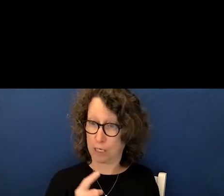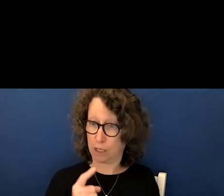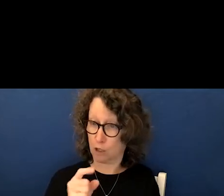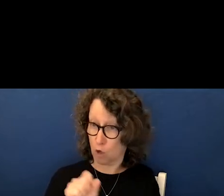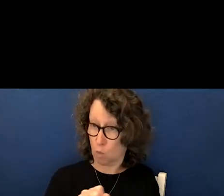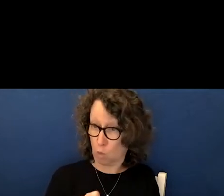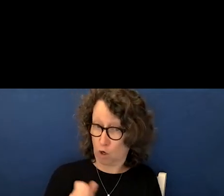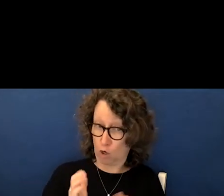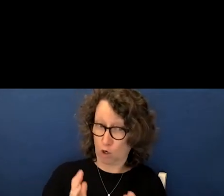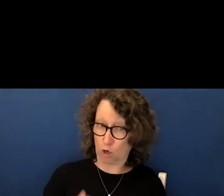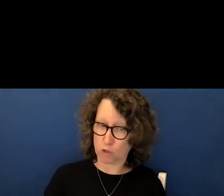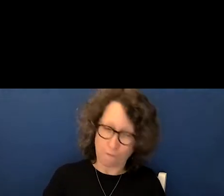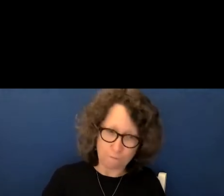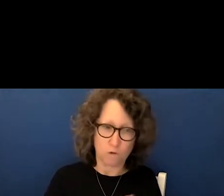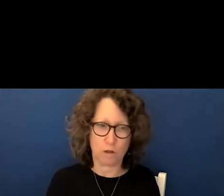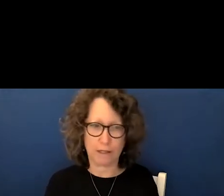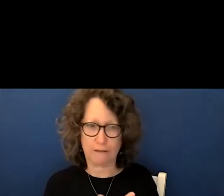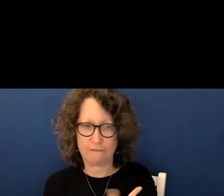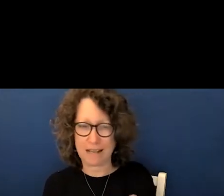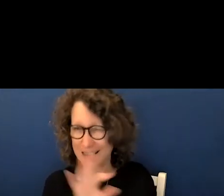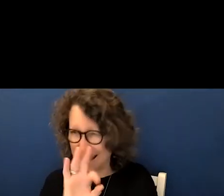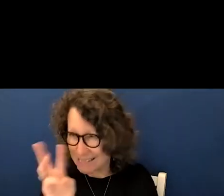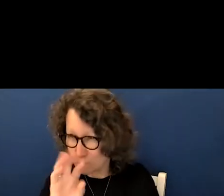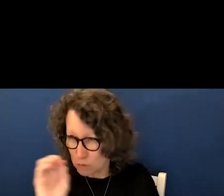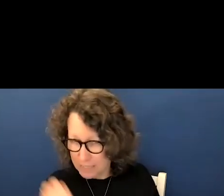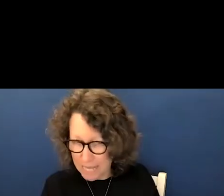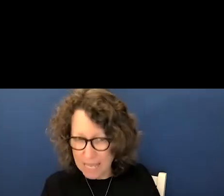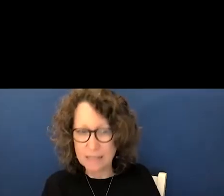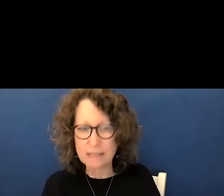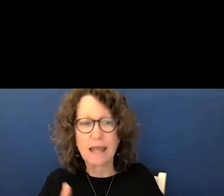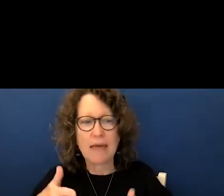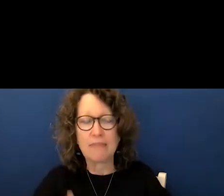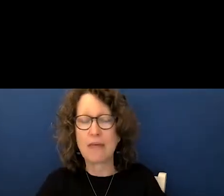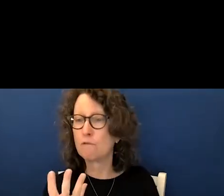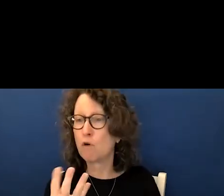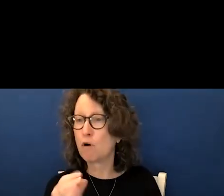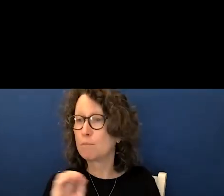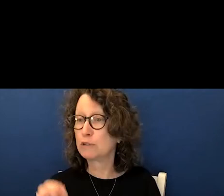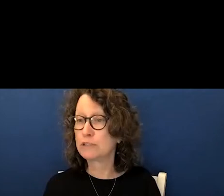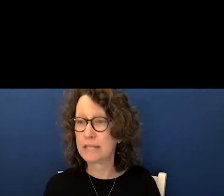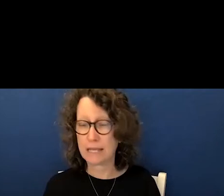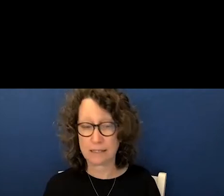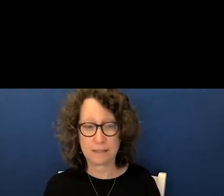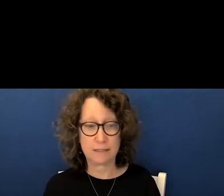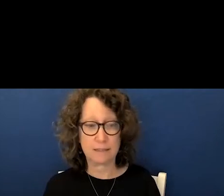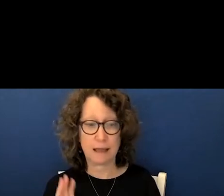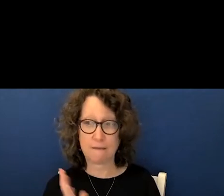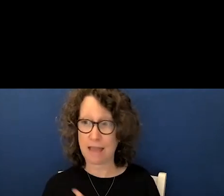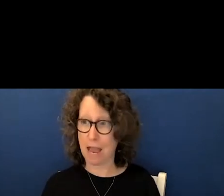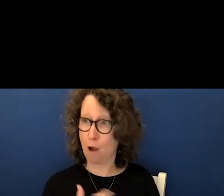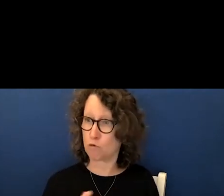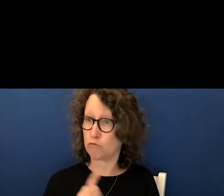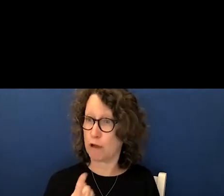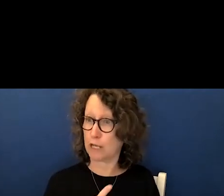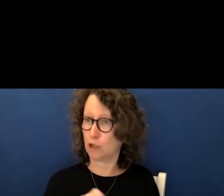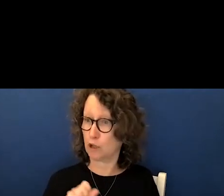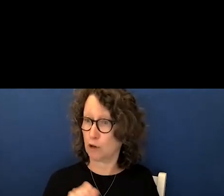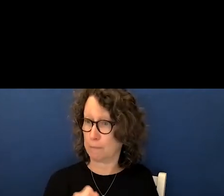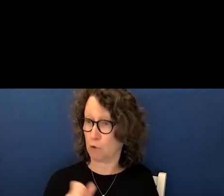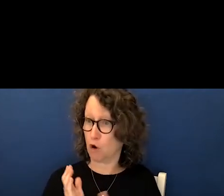fully vaccinated and then four percent of our regular employees